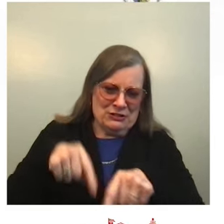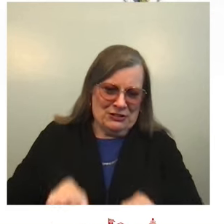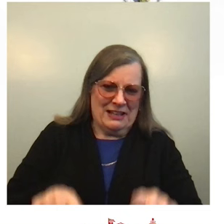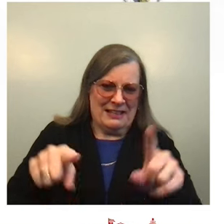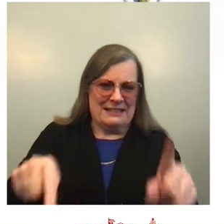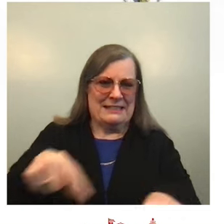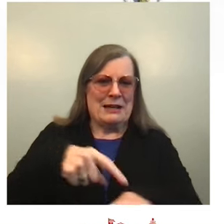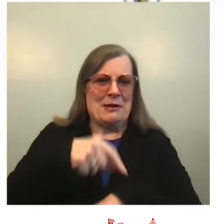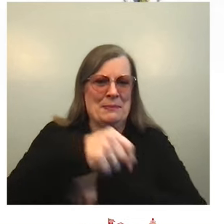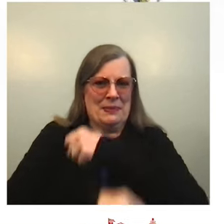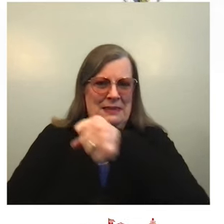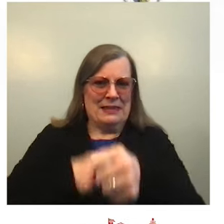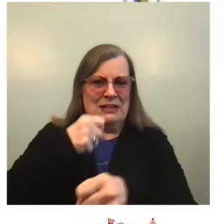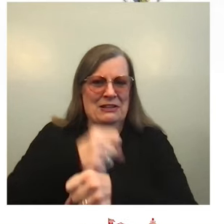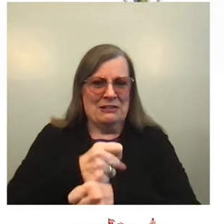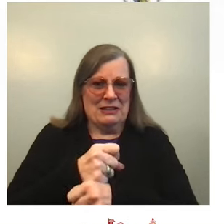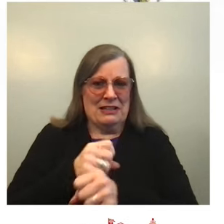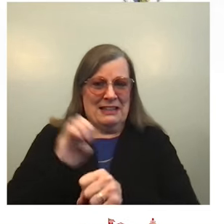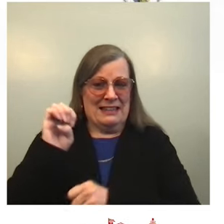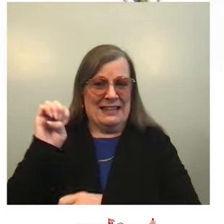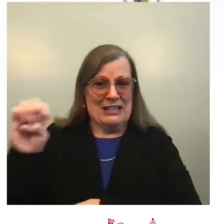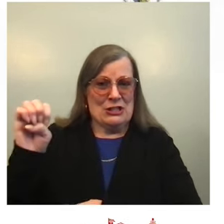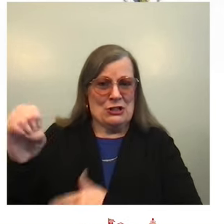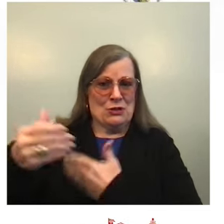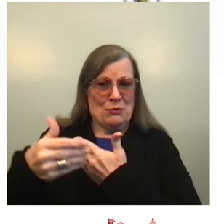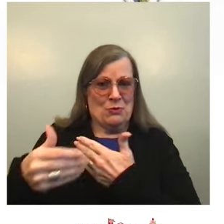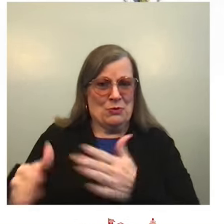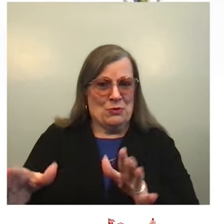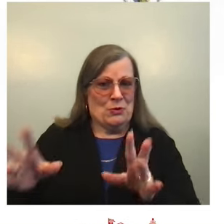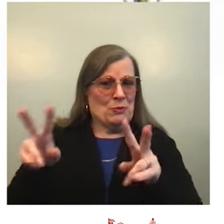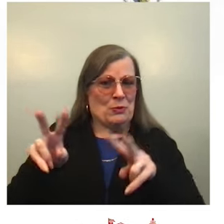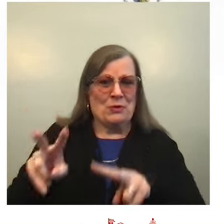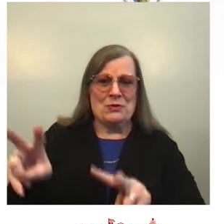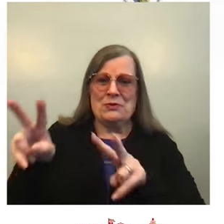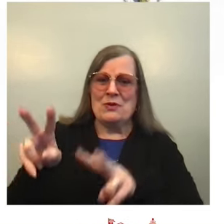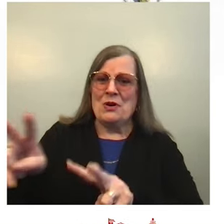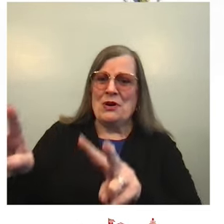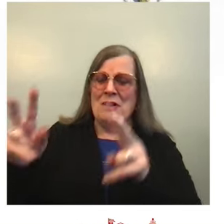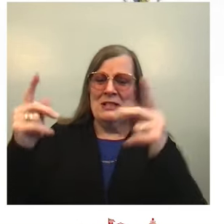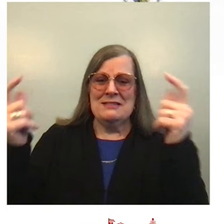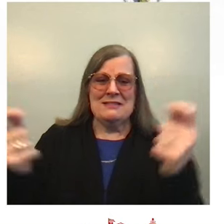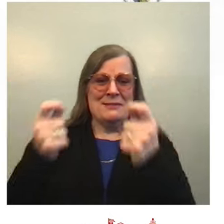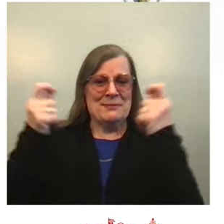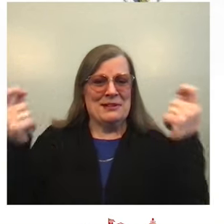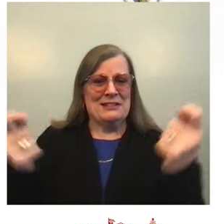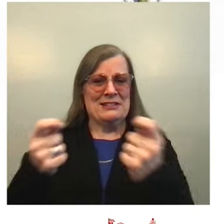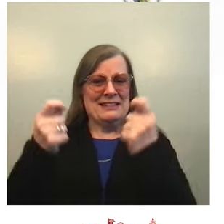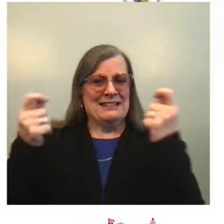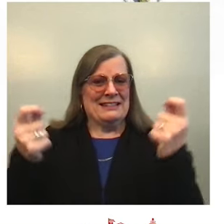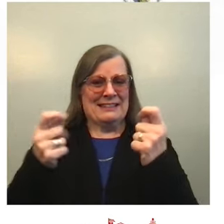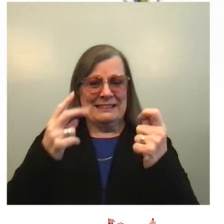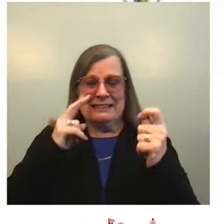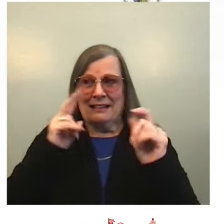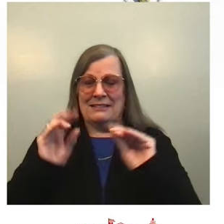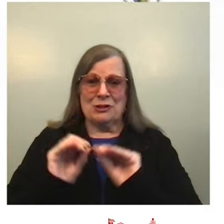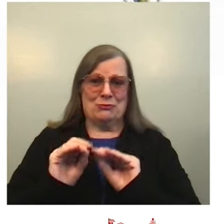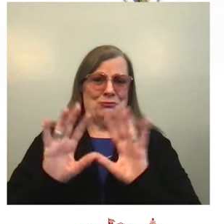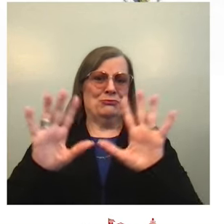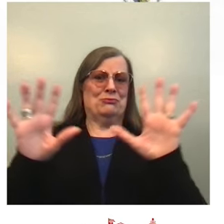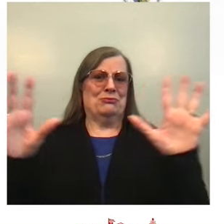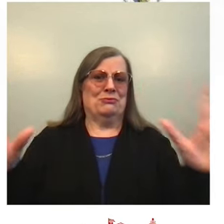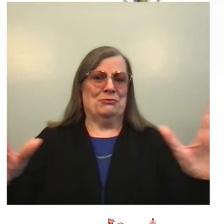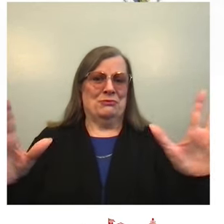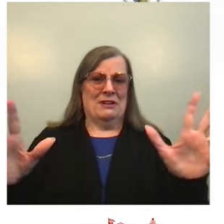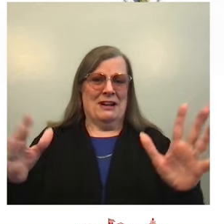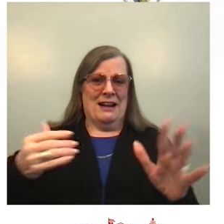joyful anticipation of the holidays is front and center, with Advent calendars counting down